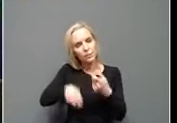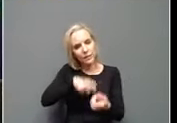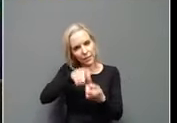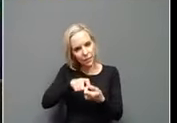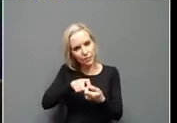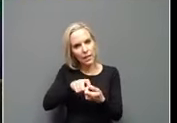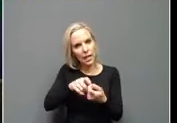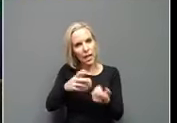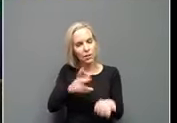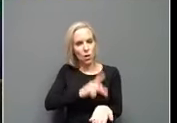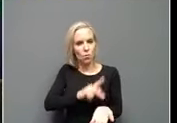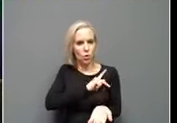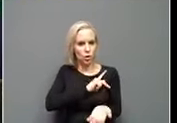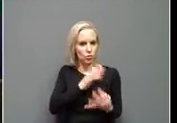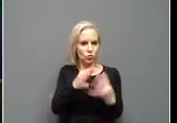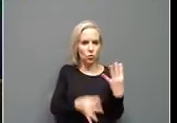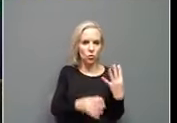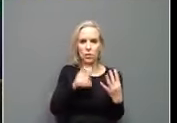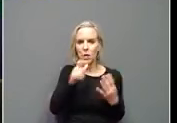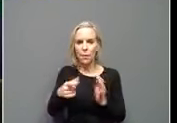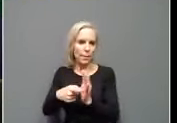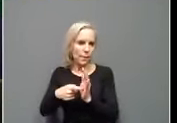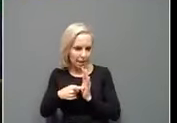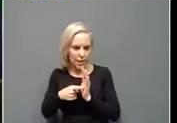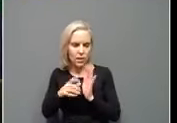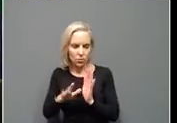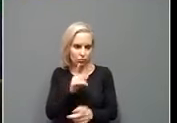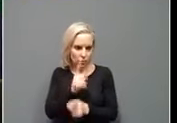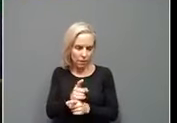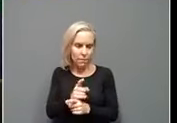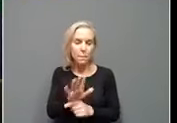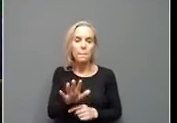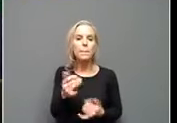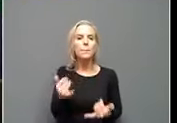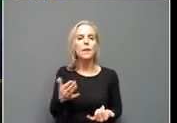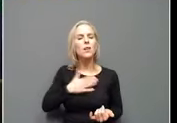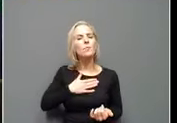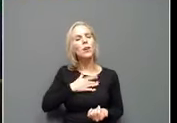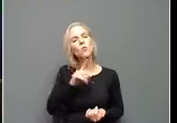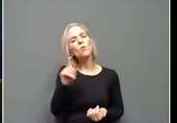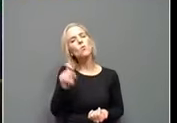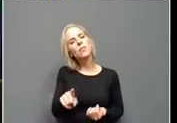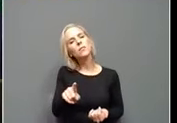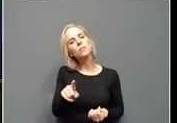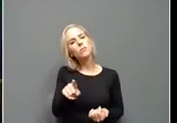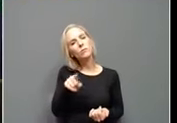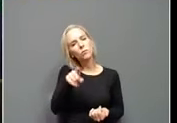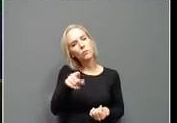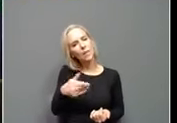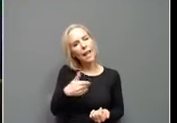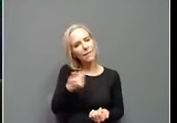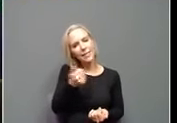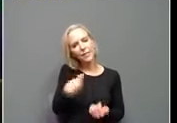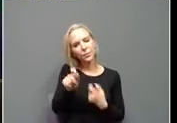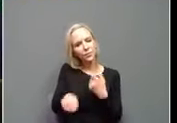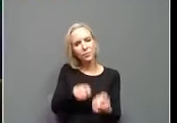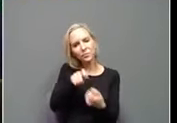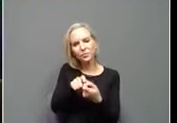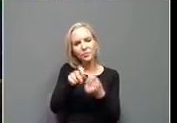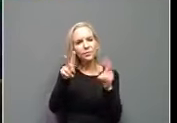personal choice and how it shouldn't be mandated or anything like that. But my question about that is, do you have any specific issue